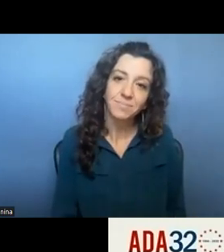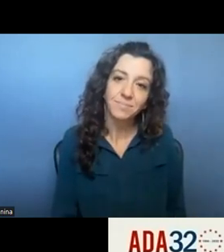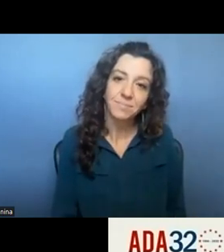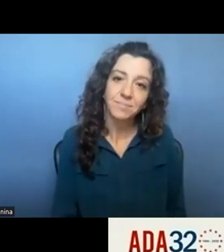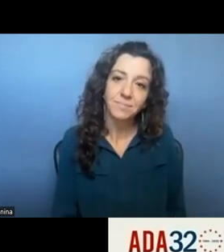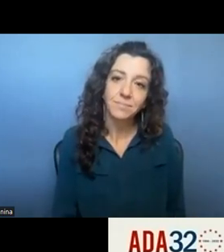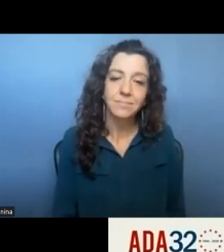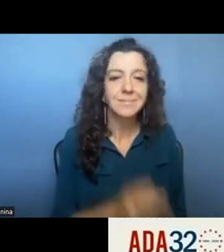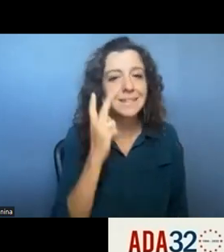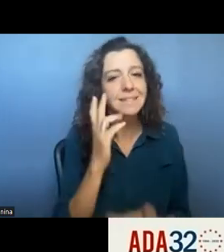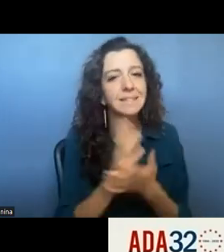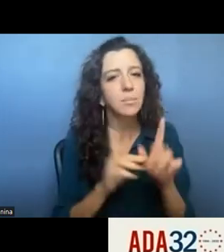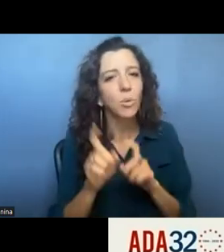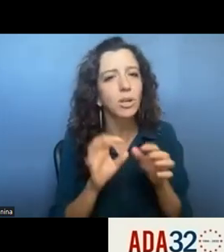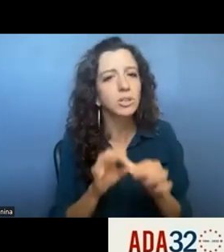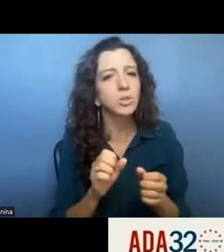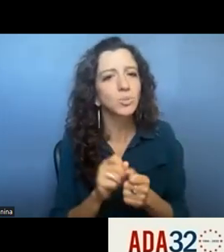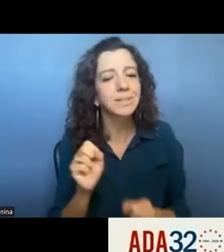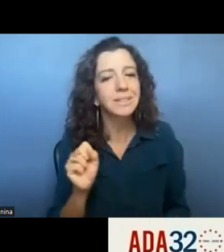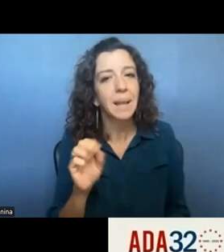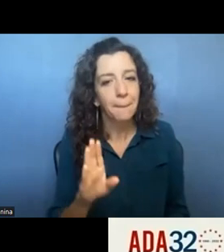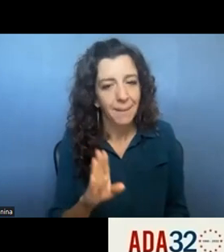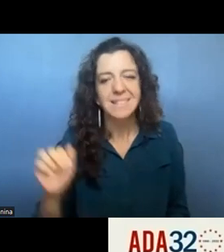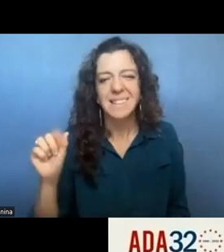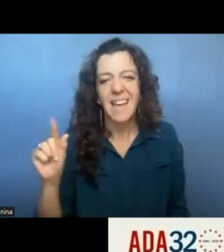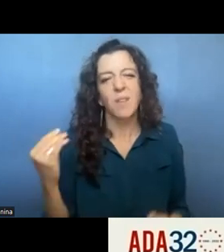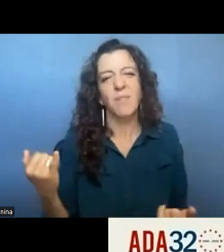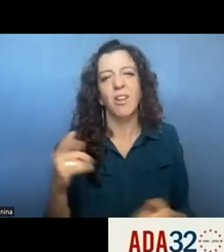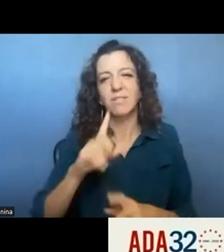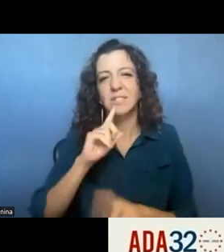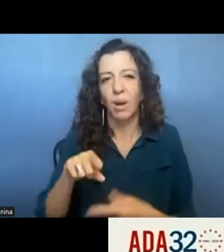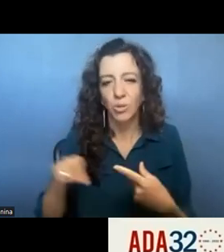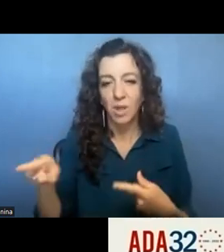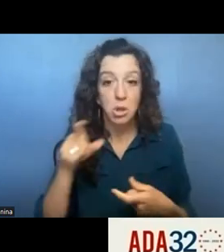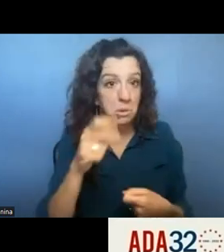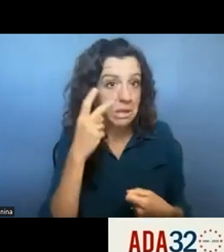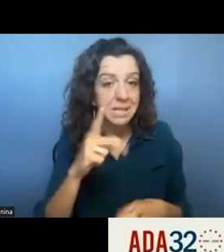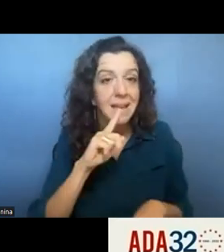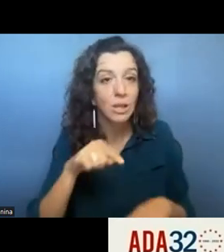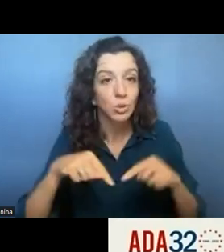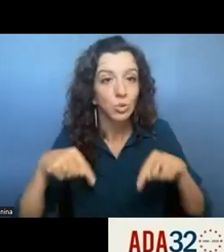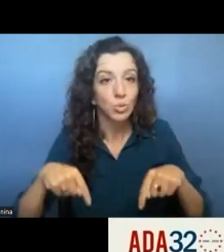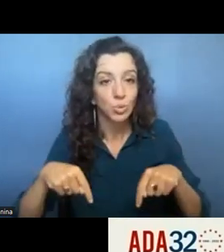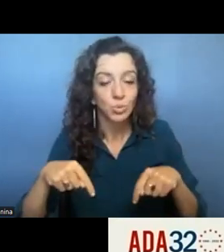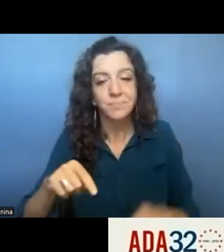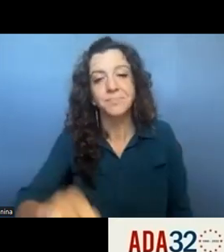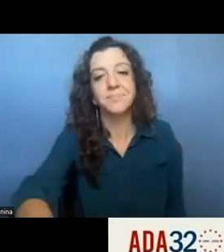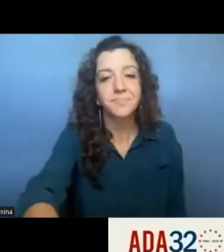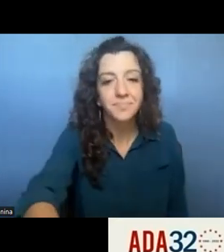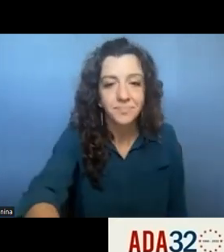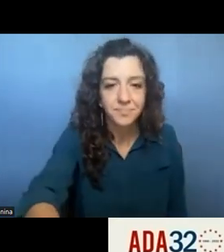questions about some senate bills which it looks like adam is responding to that so you'll be able to see the answers uh to the q a on that